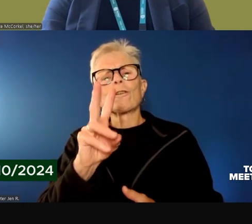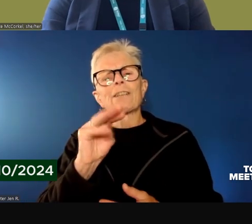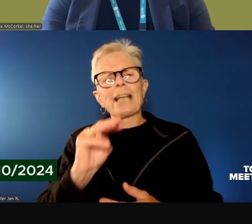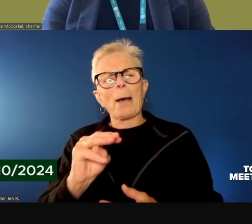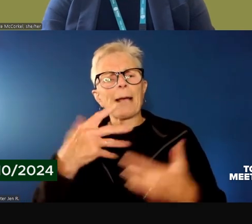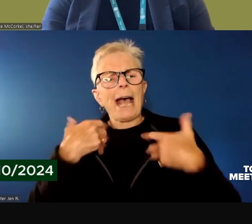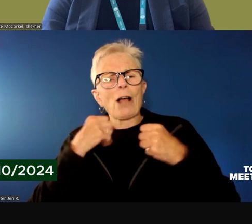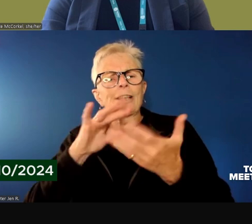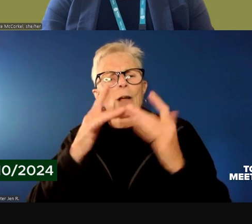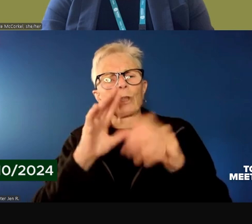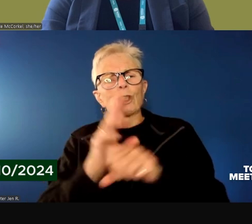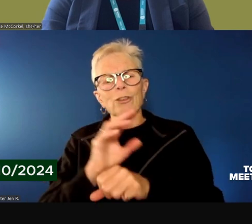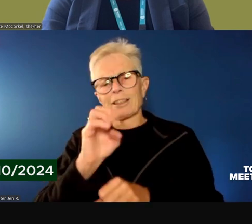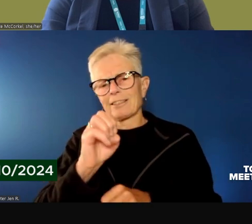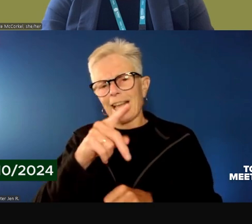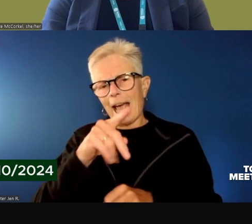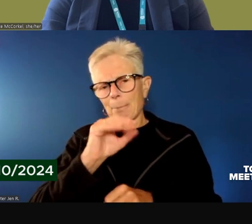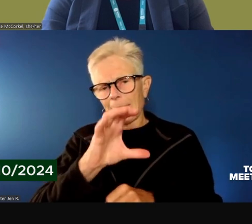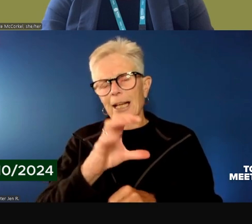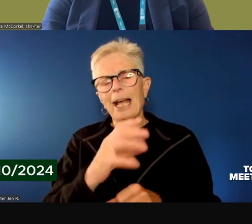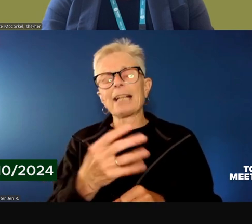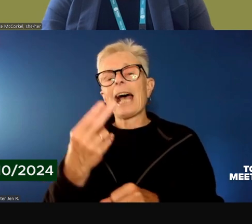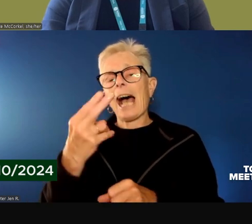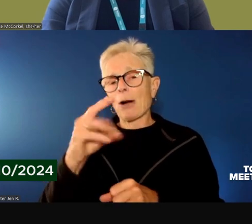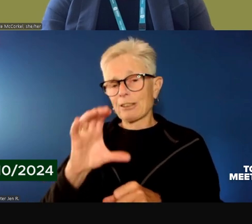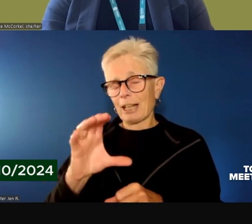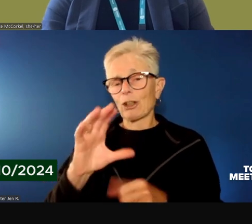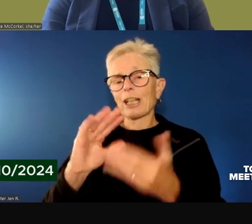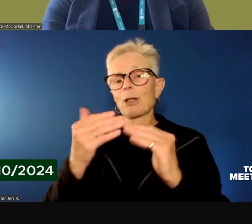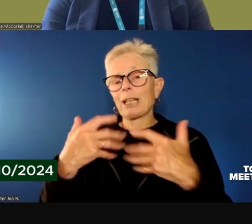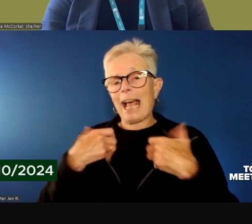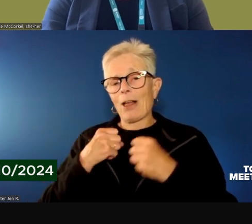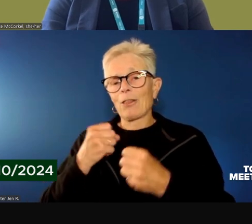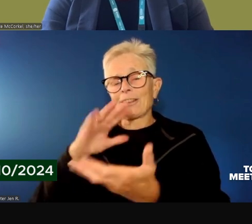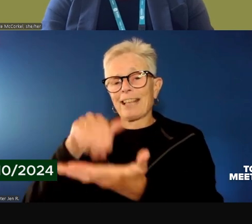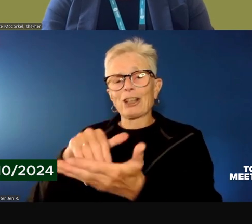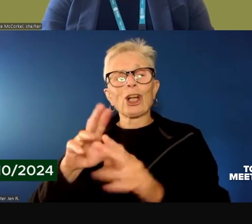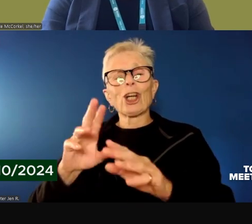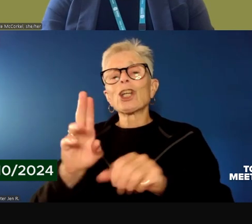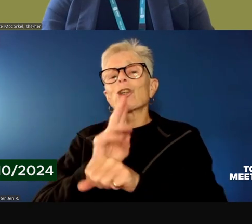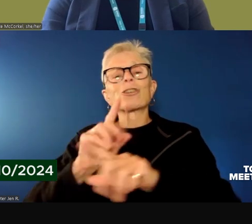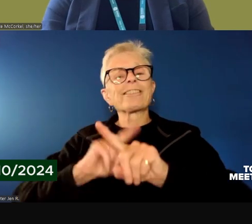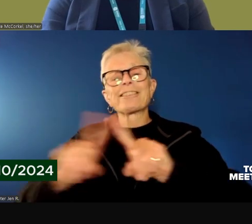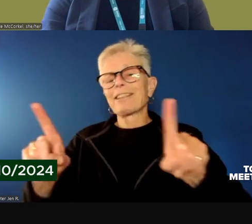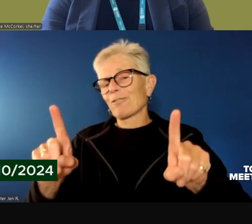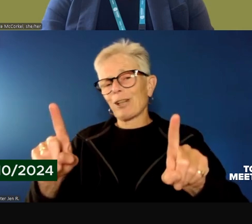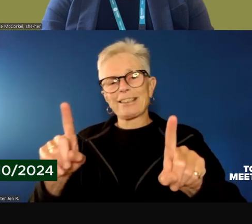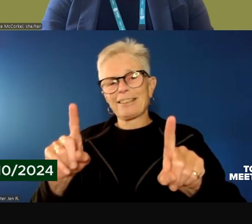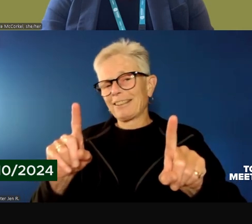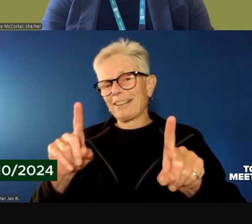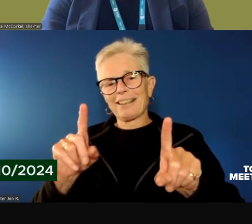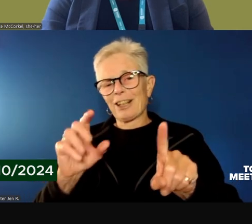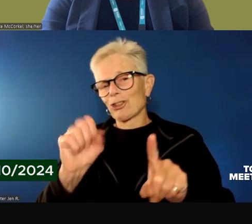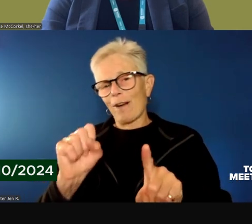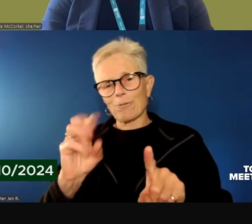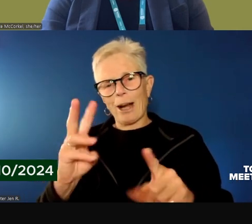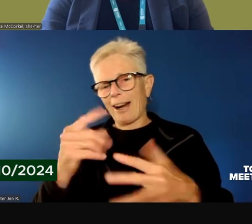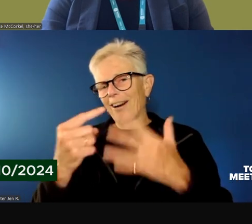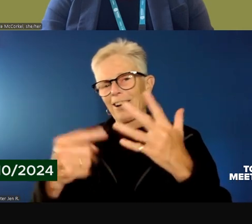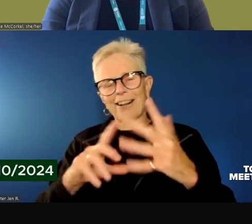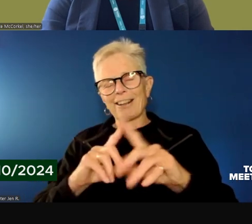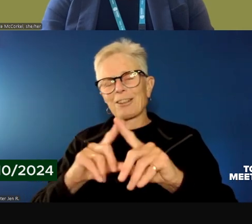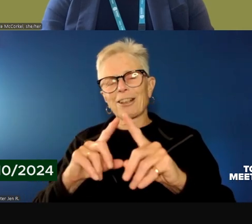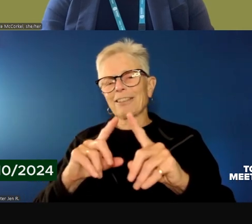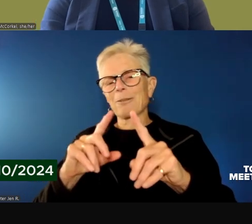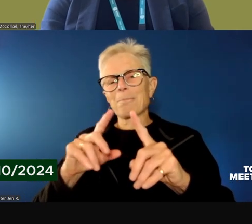and Howard and community health centers use different platforms pathways has its own platform. So would either one of you be